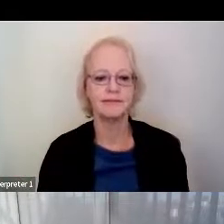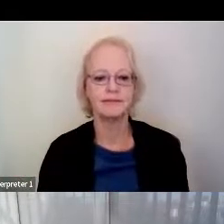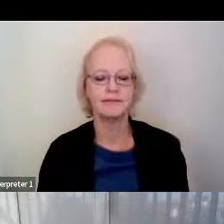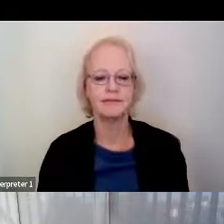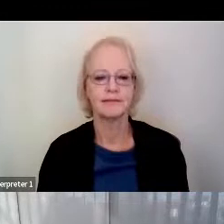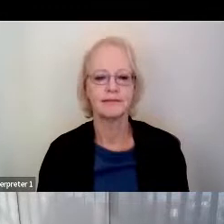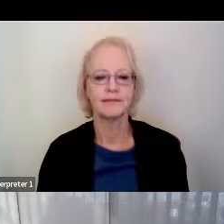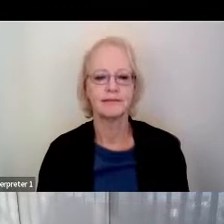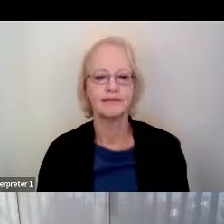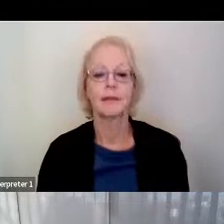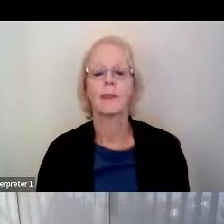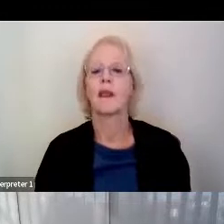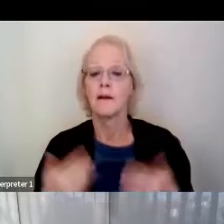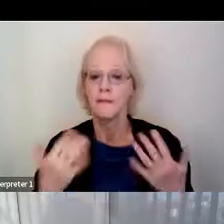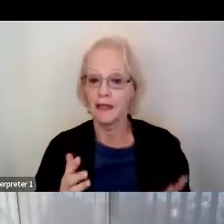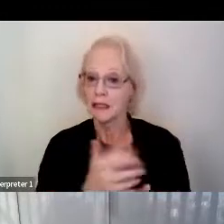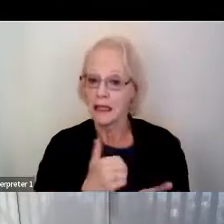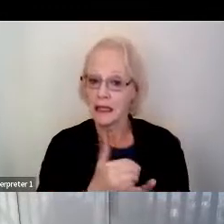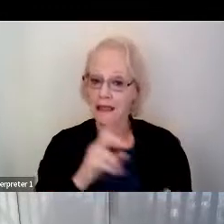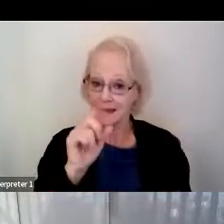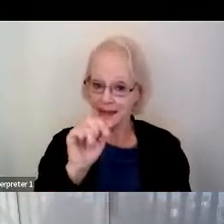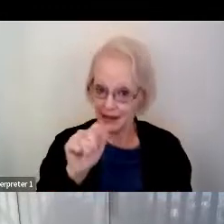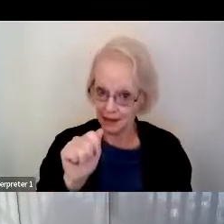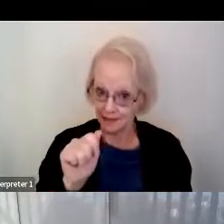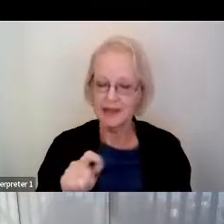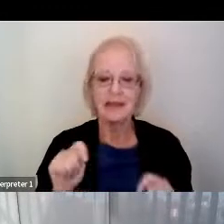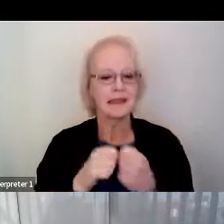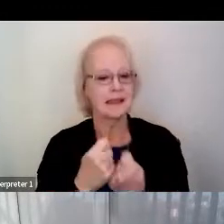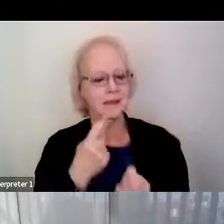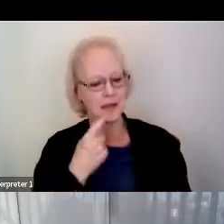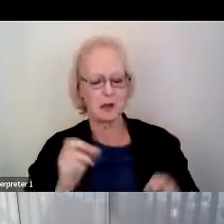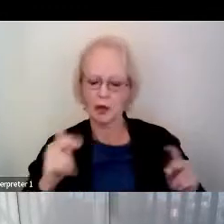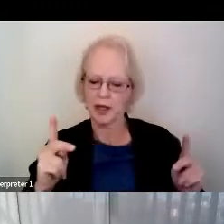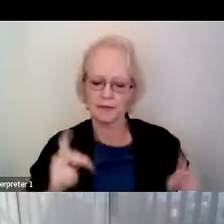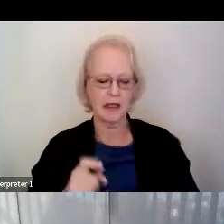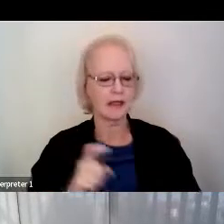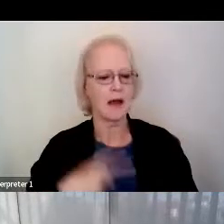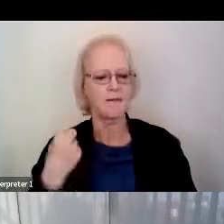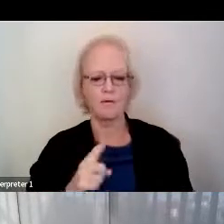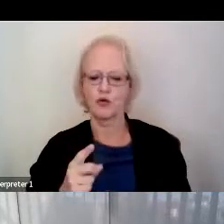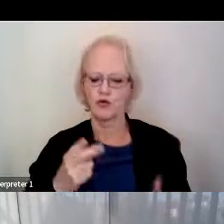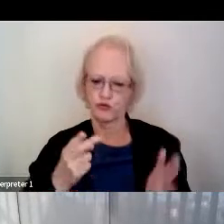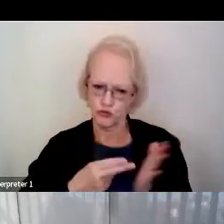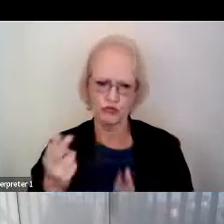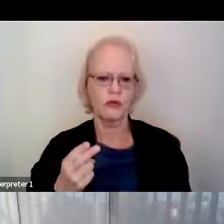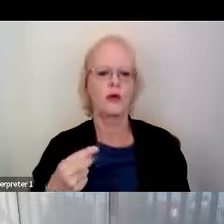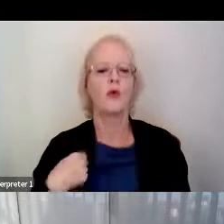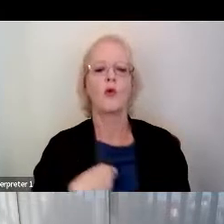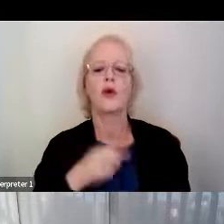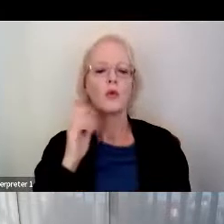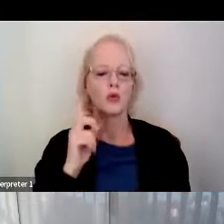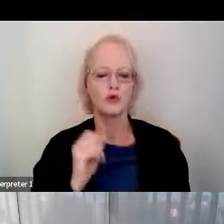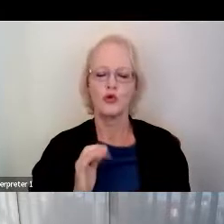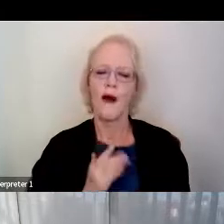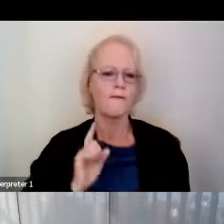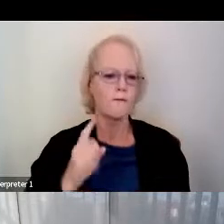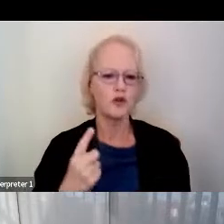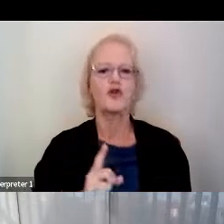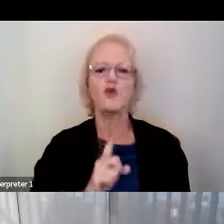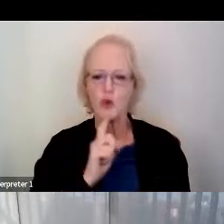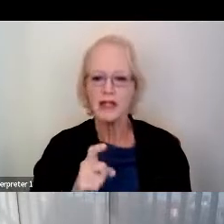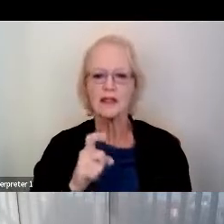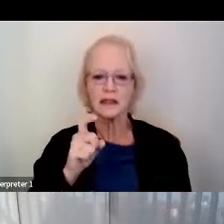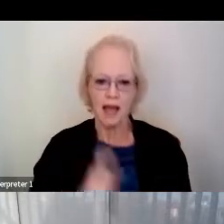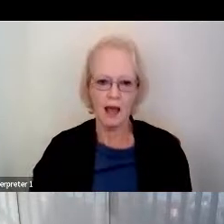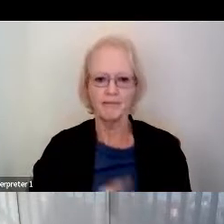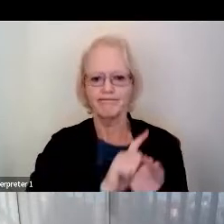So after the data collection, the team said, OK, Pancho, time for the truth. We are going to do our first real-time decoding attempt. I was sort